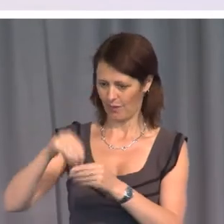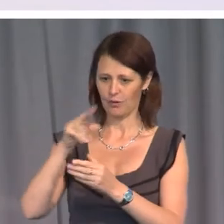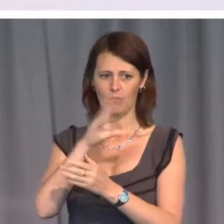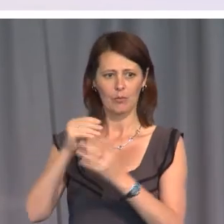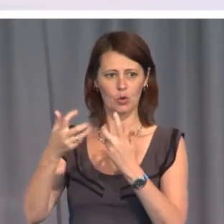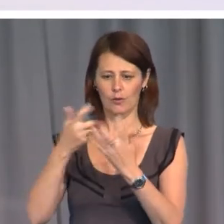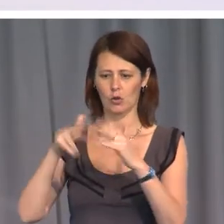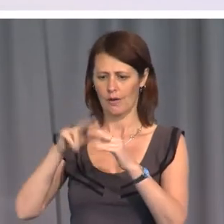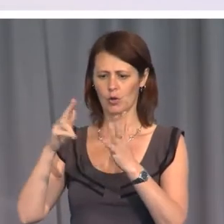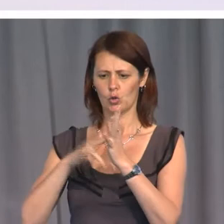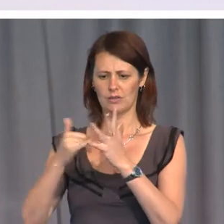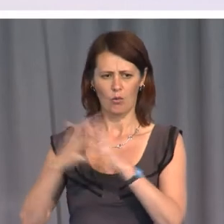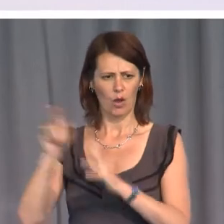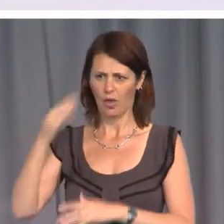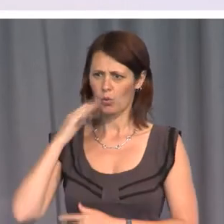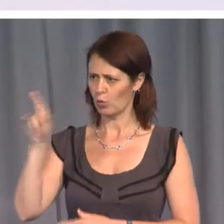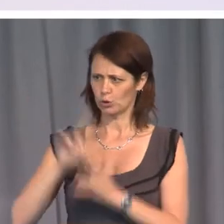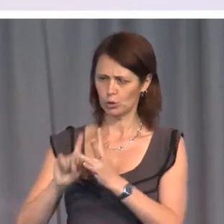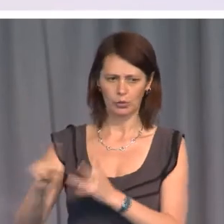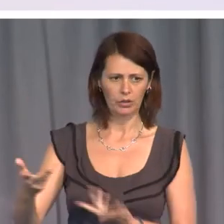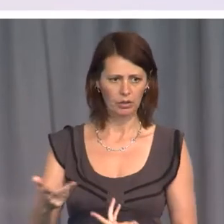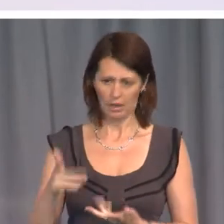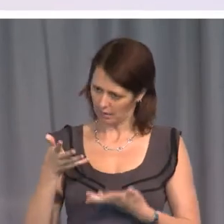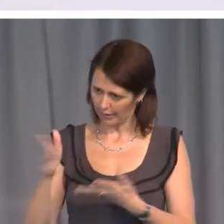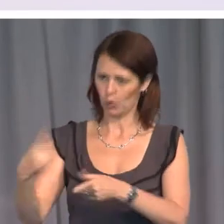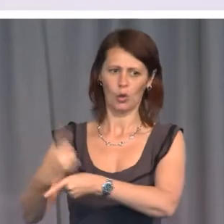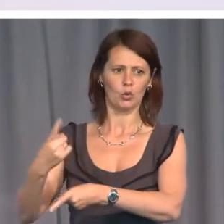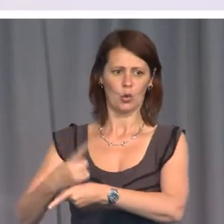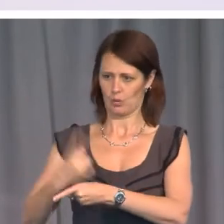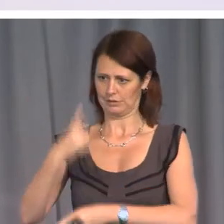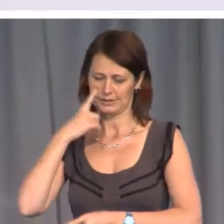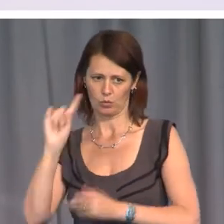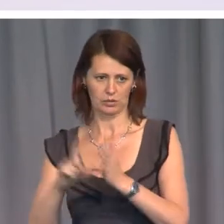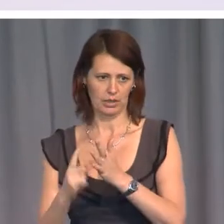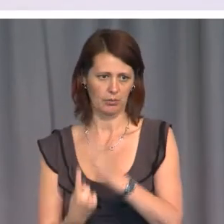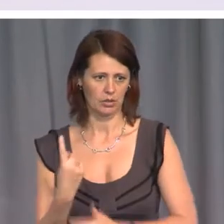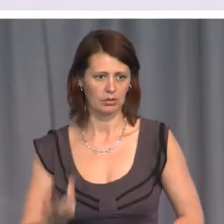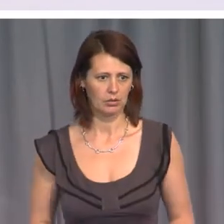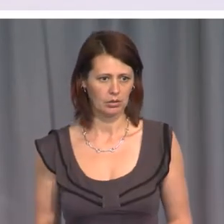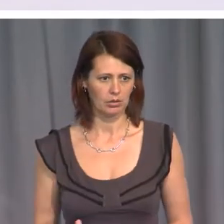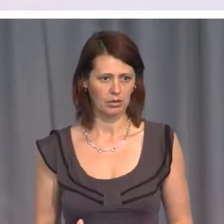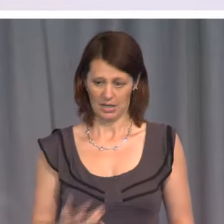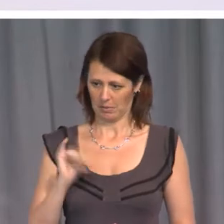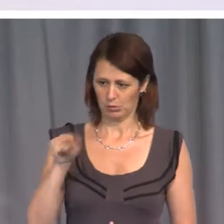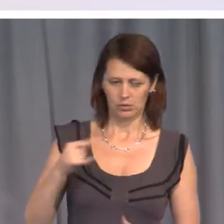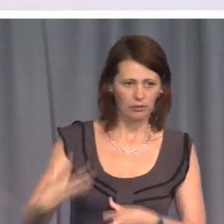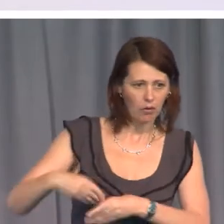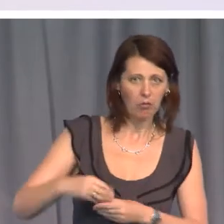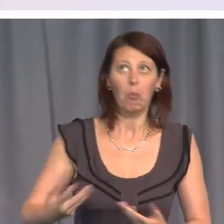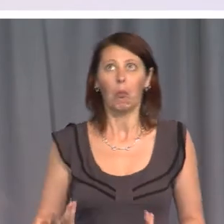Wales. What's she doing? Let her speak out, if she's not some utter cipher, because